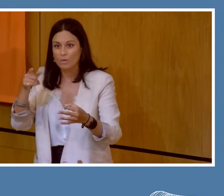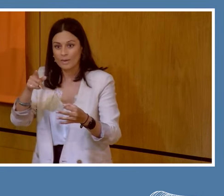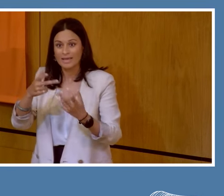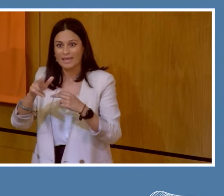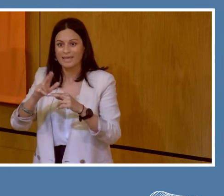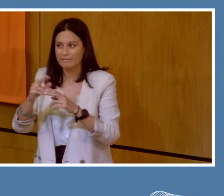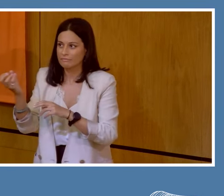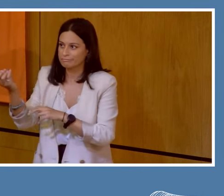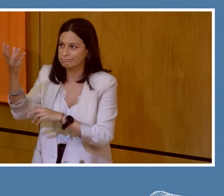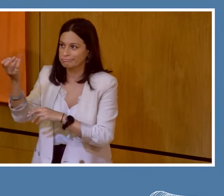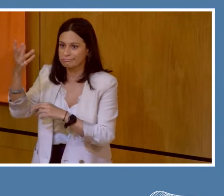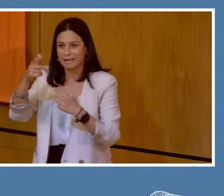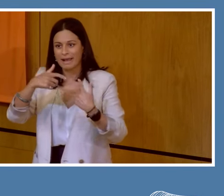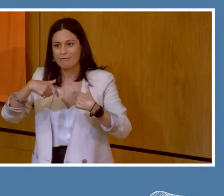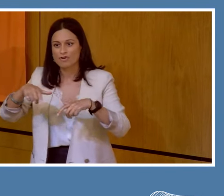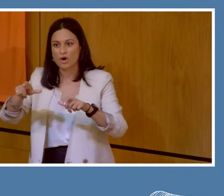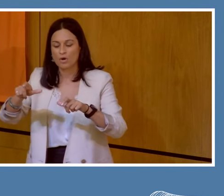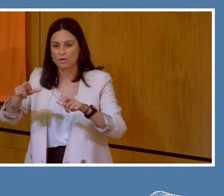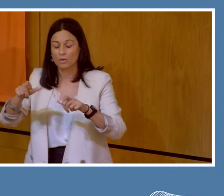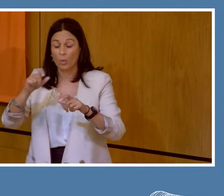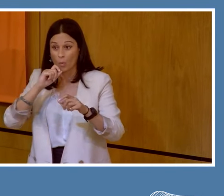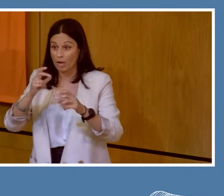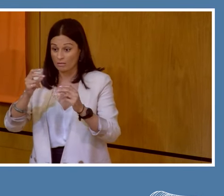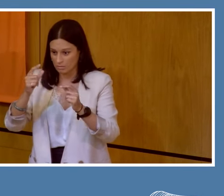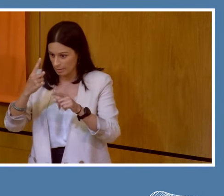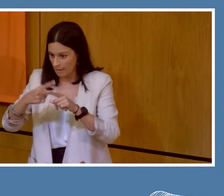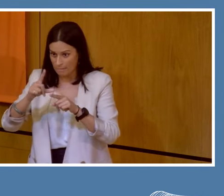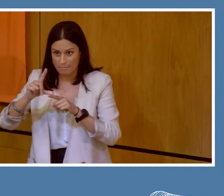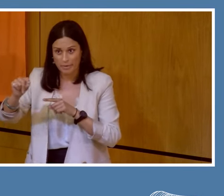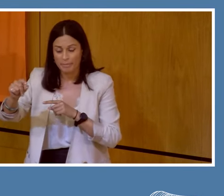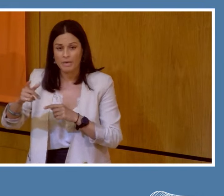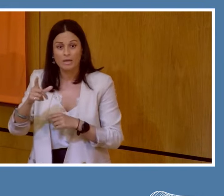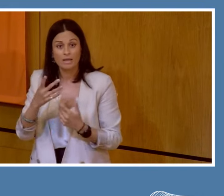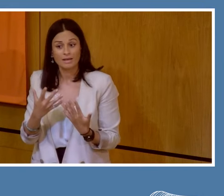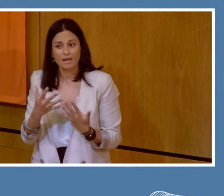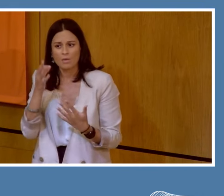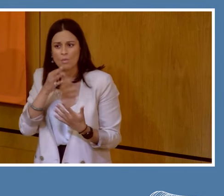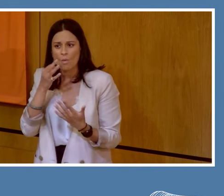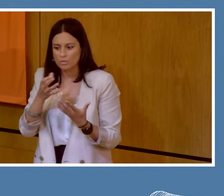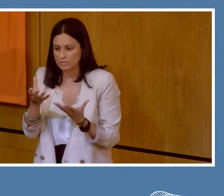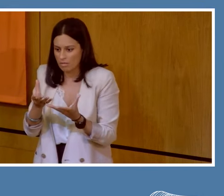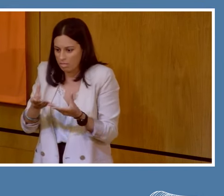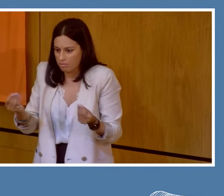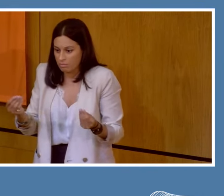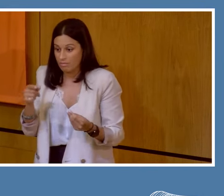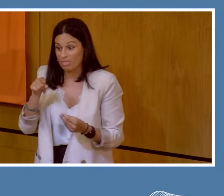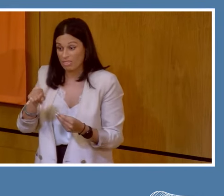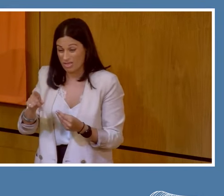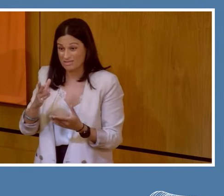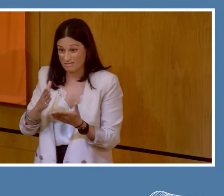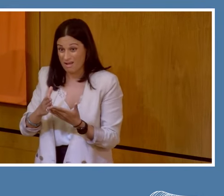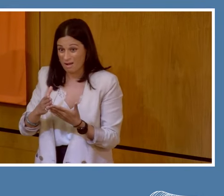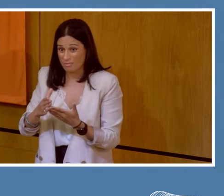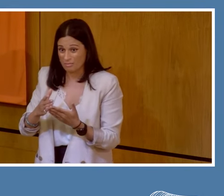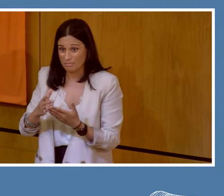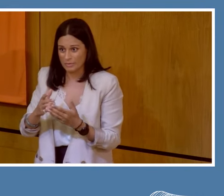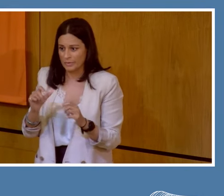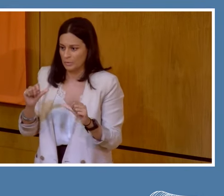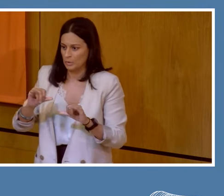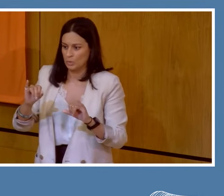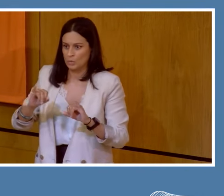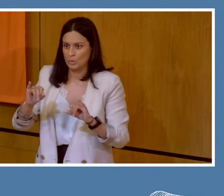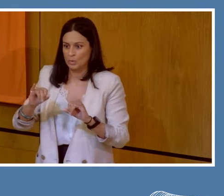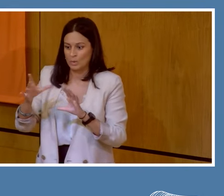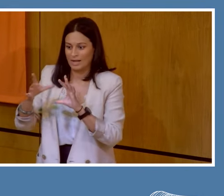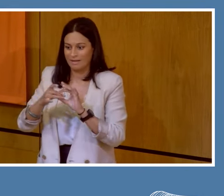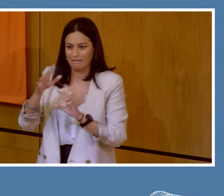rise at the current rate. Water scarcity is perhaps the most significant climate adversity we're facing in terms of